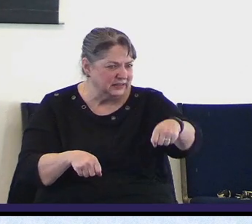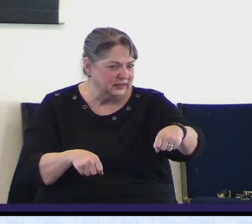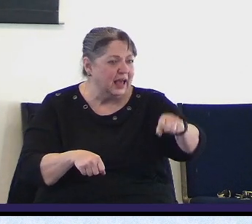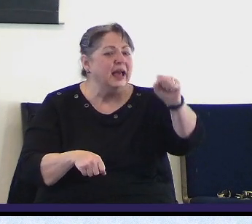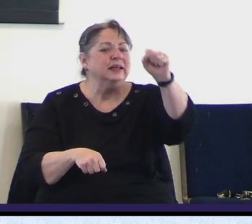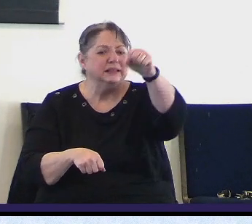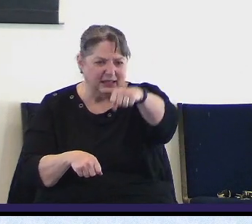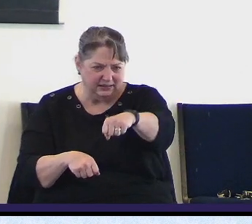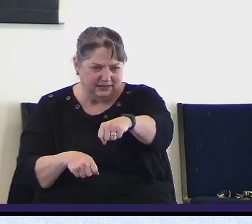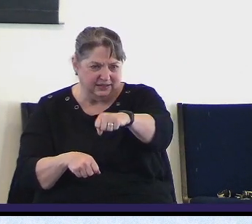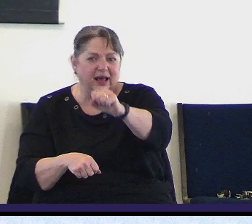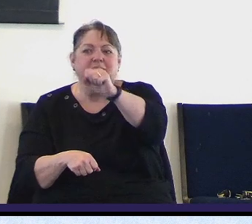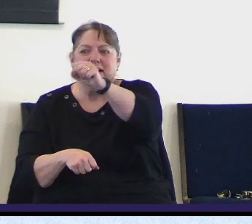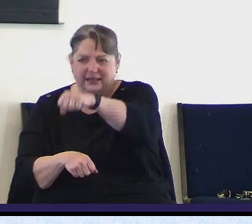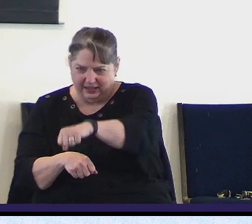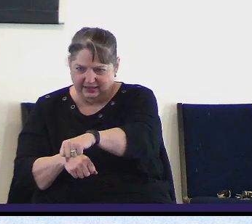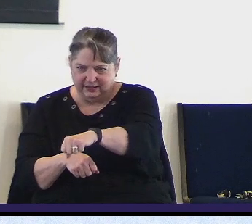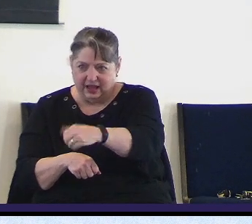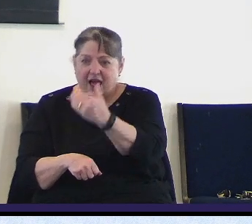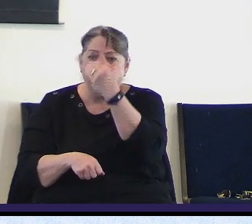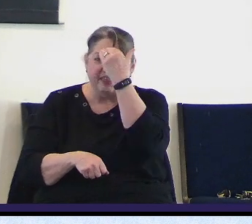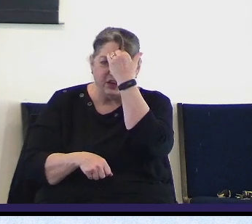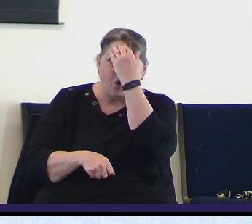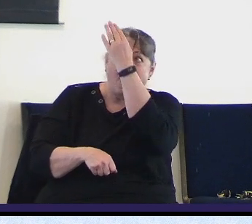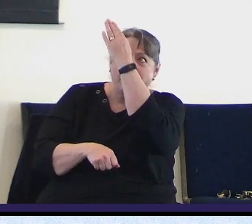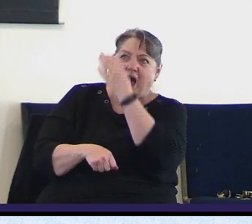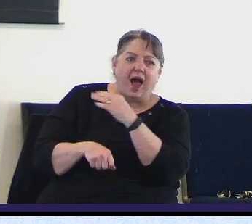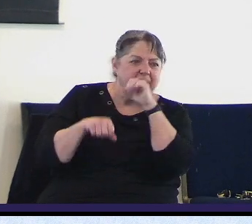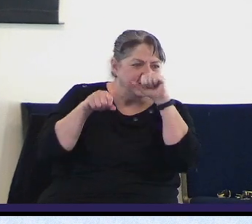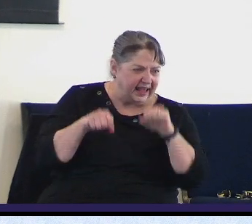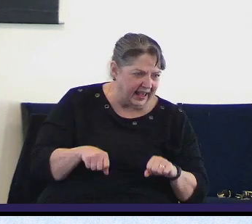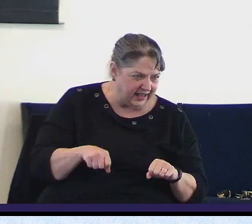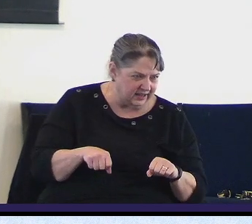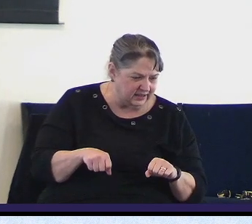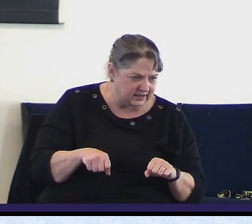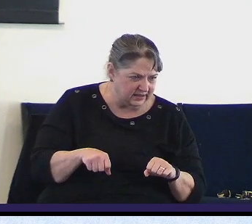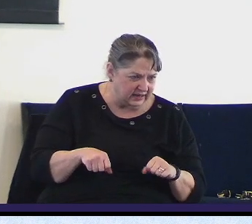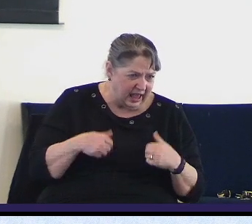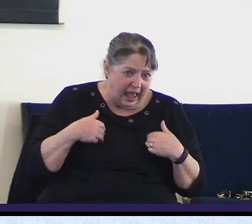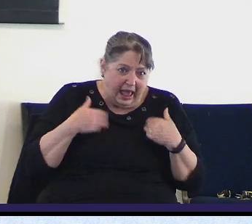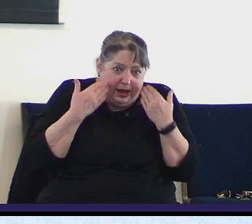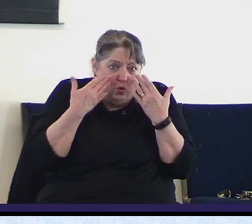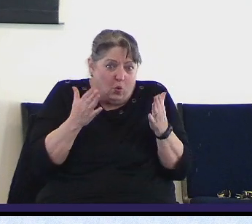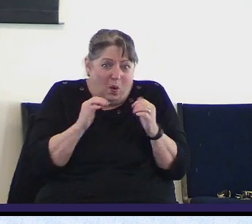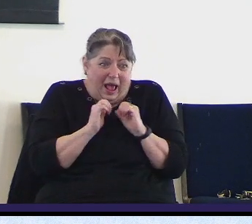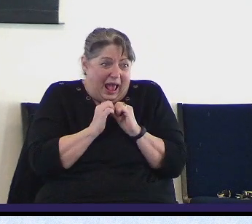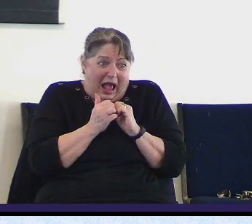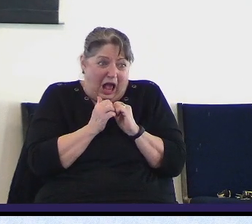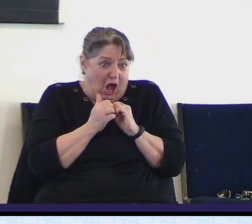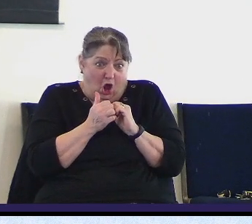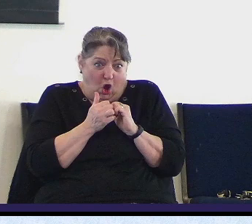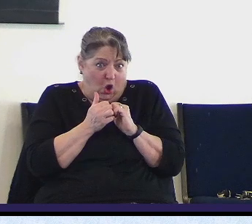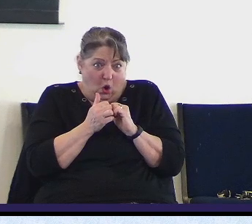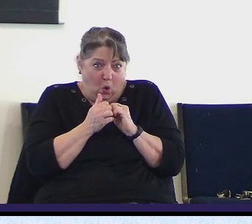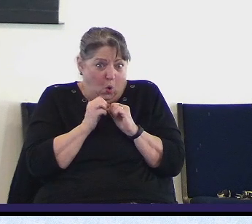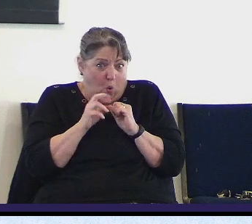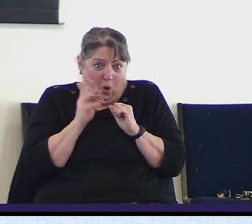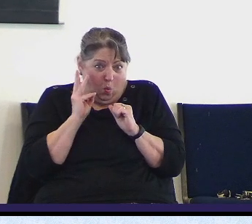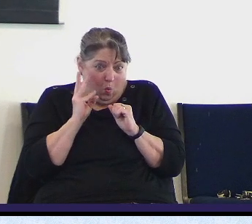they know God can they just don't know if he will